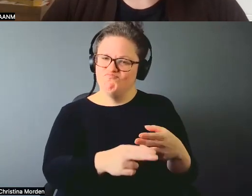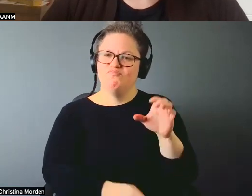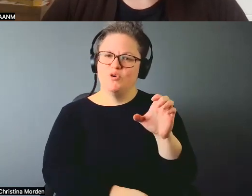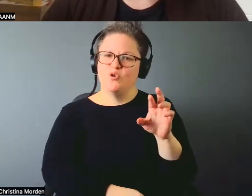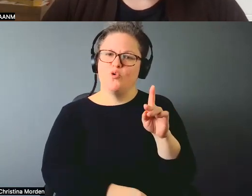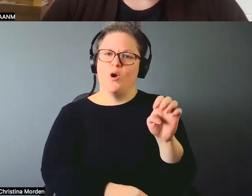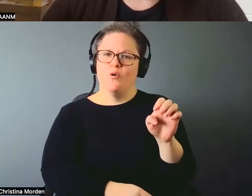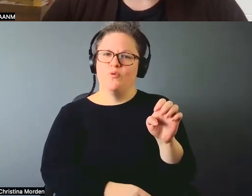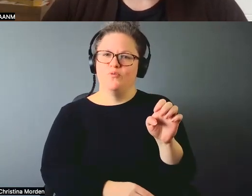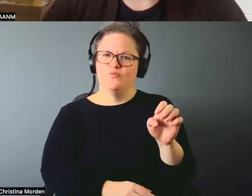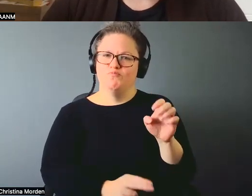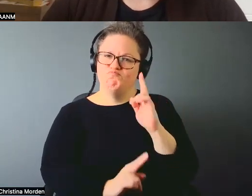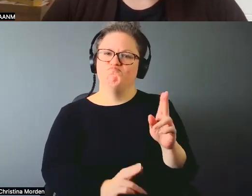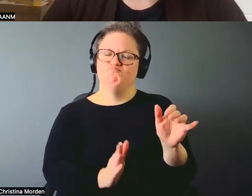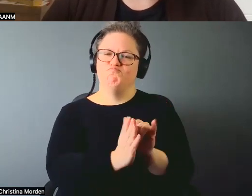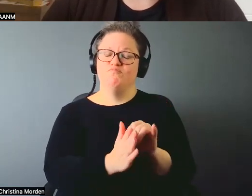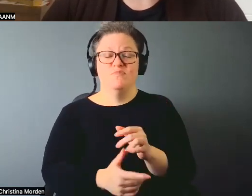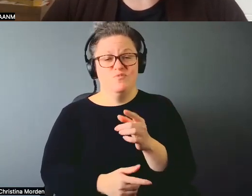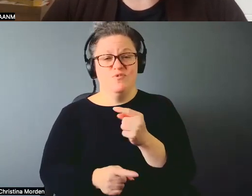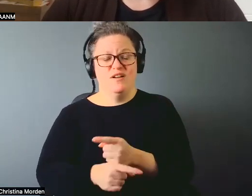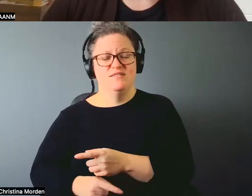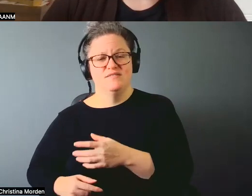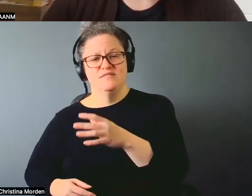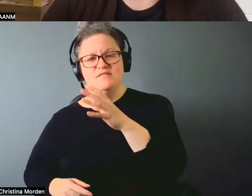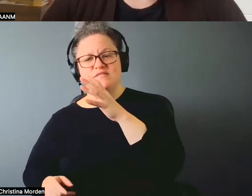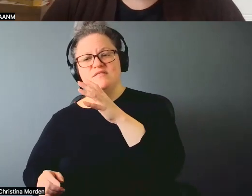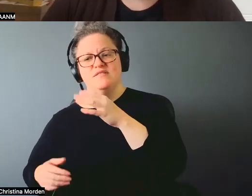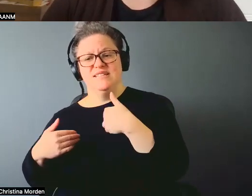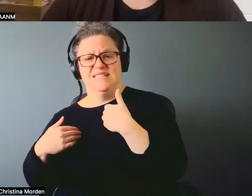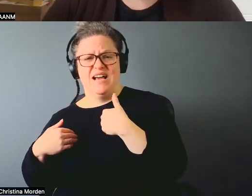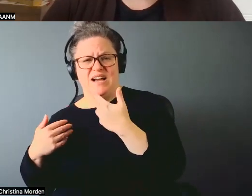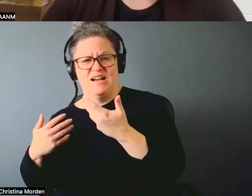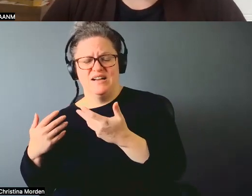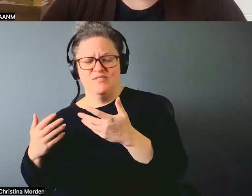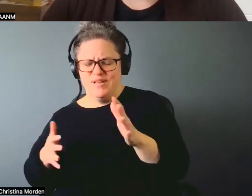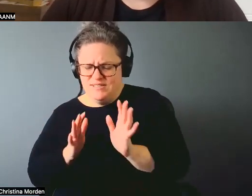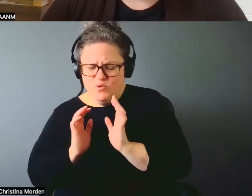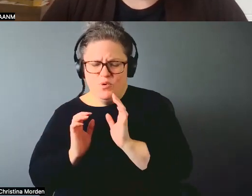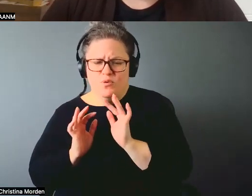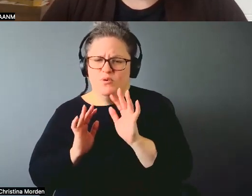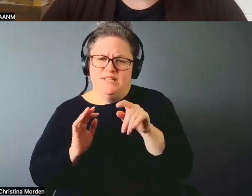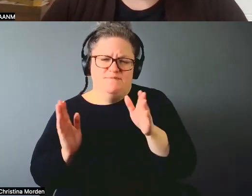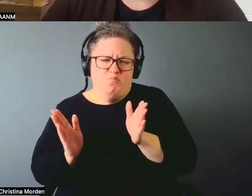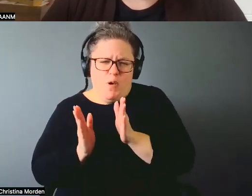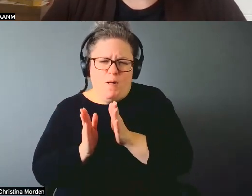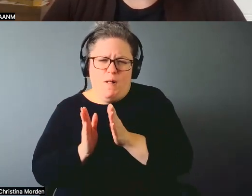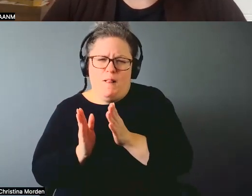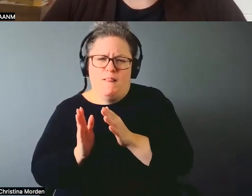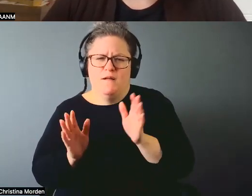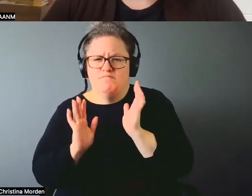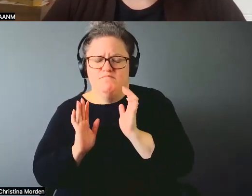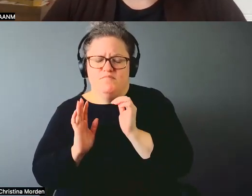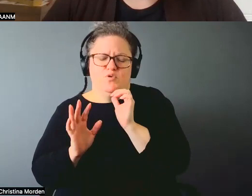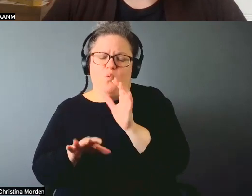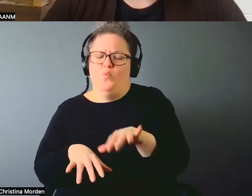You know, I mean you're right we've been taught to take up such little space. Right, the value system of